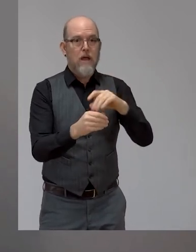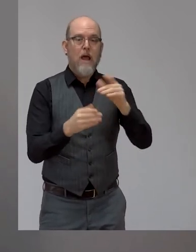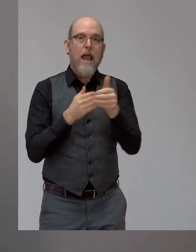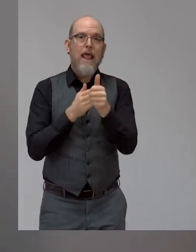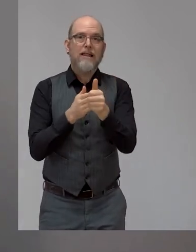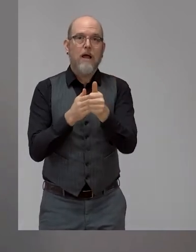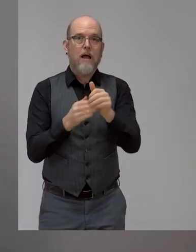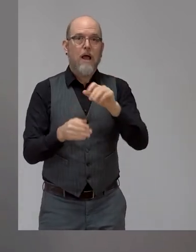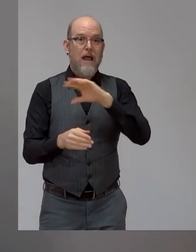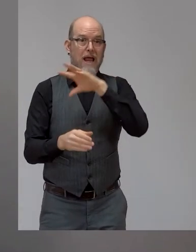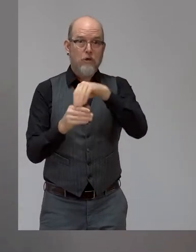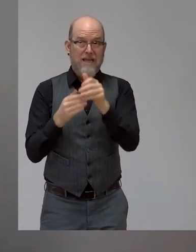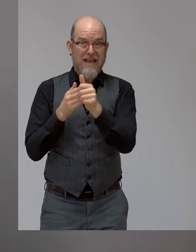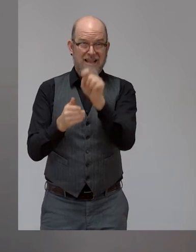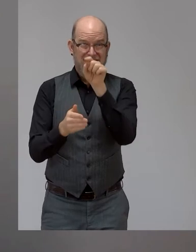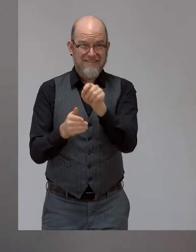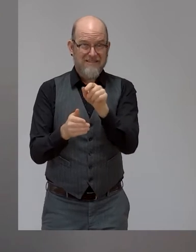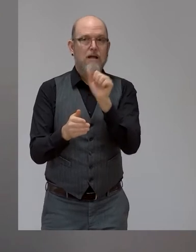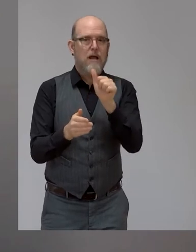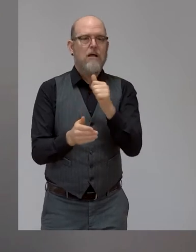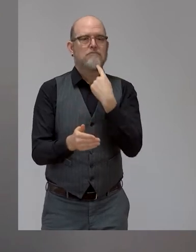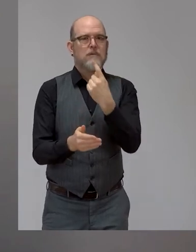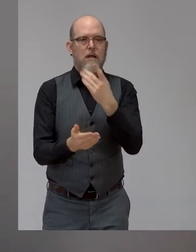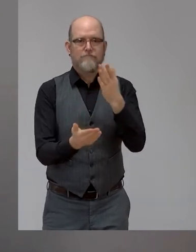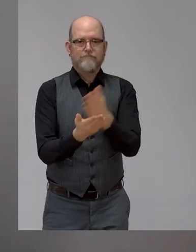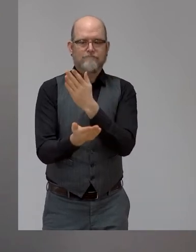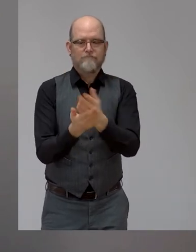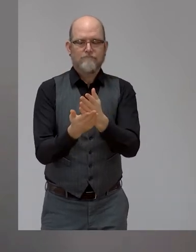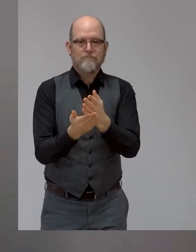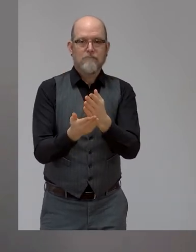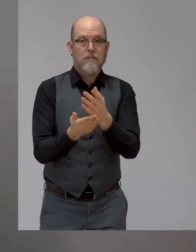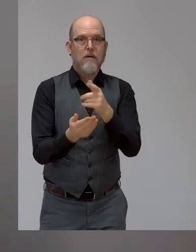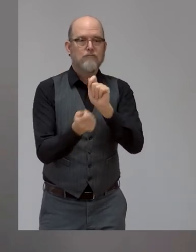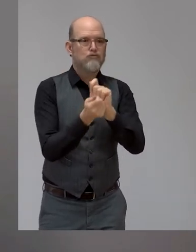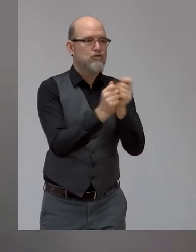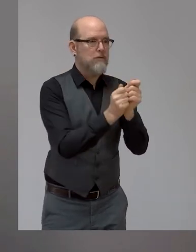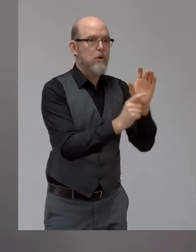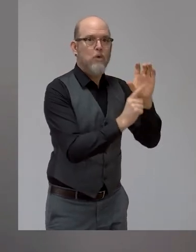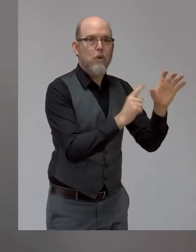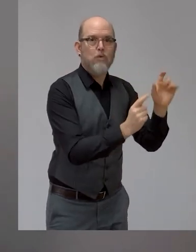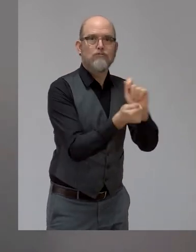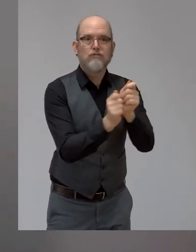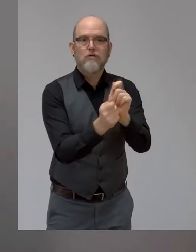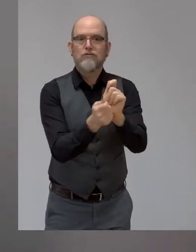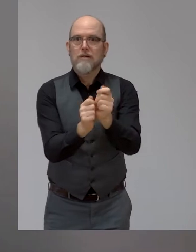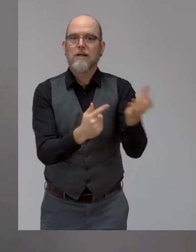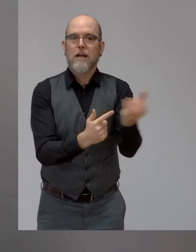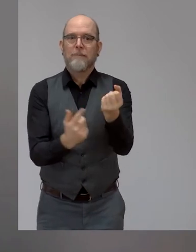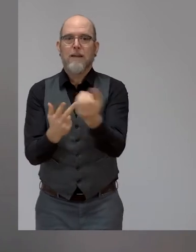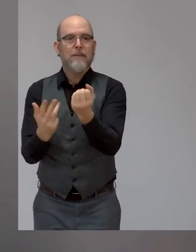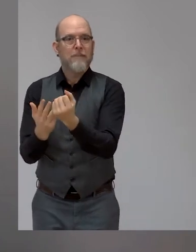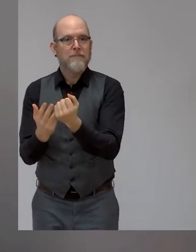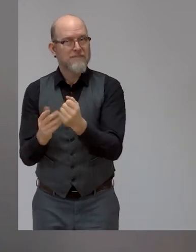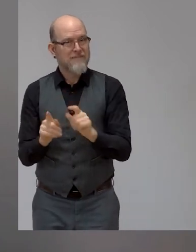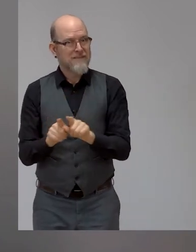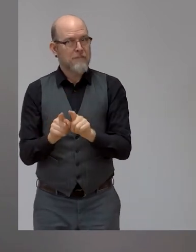create culture. The Valuable 500 was established to break the global business leadership silence because we have